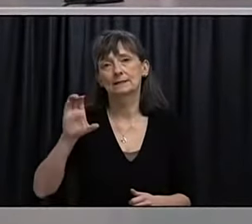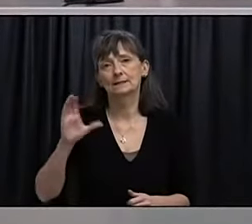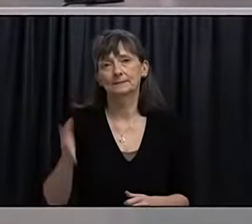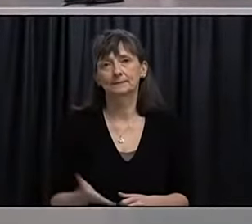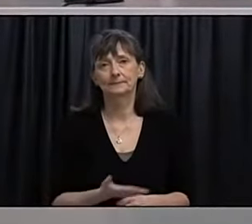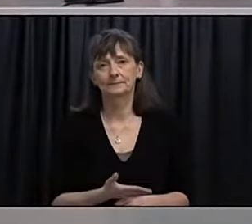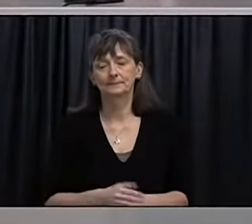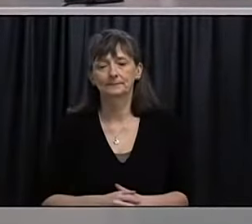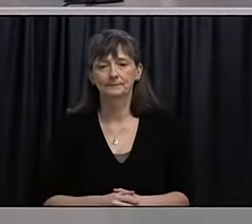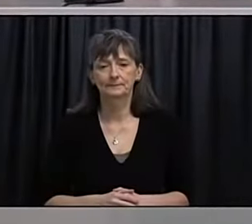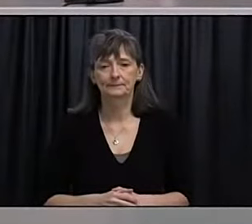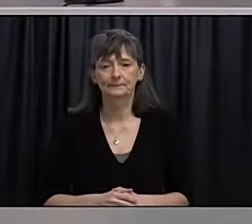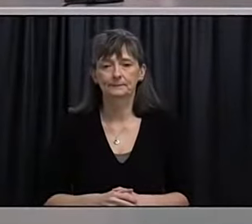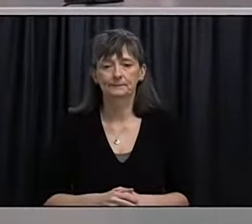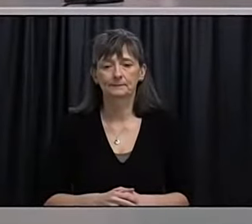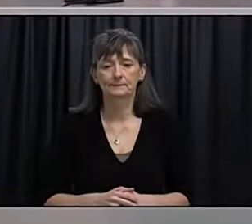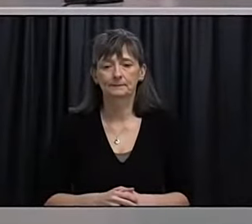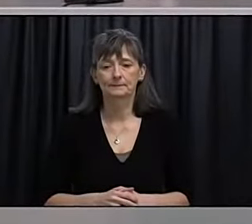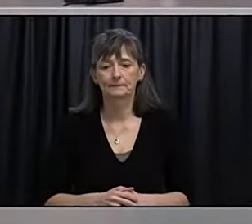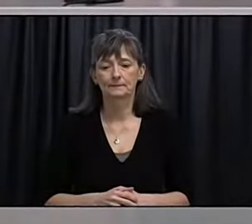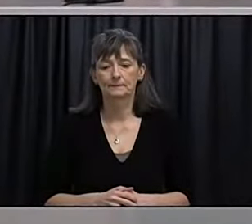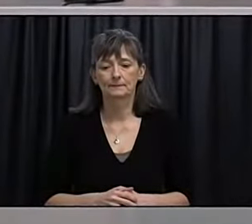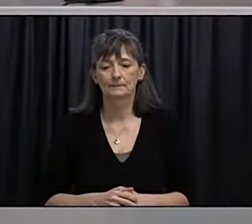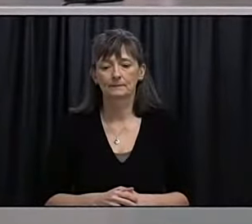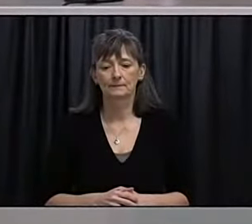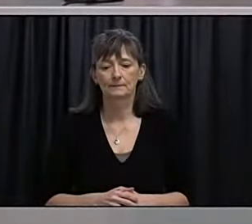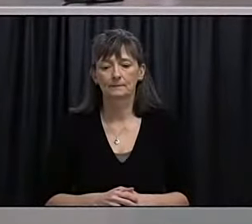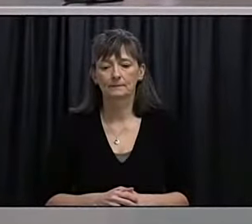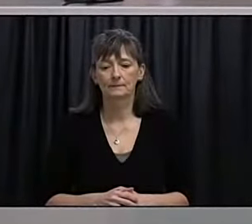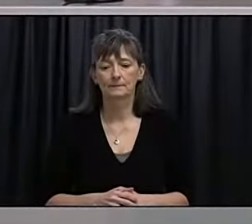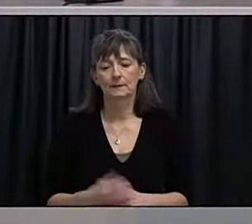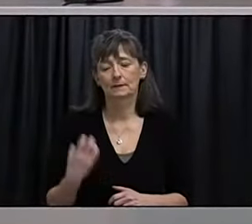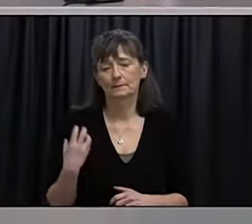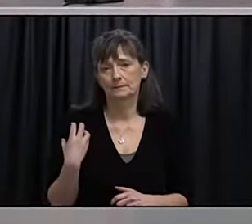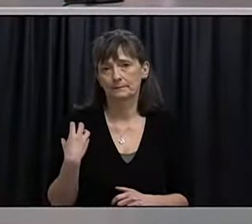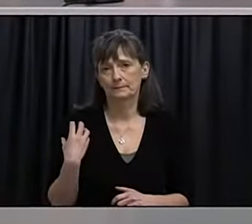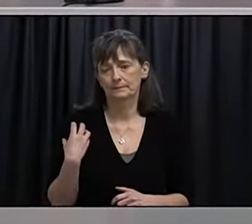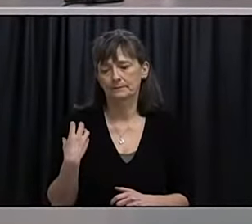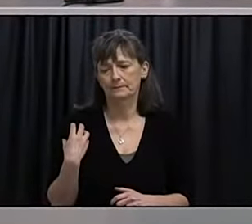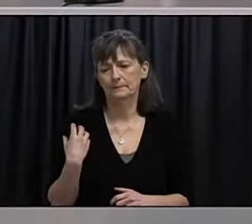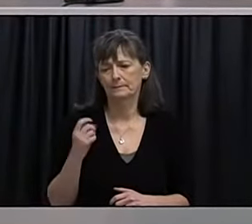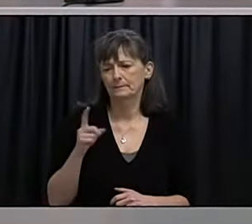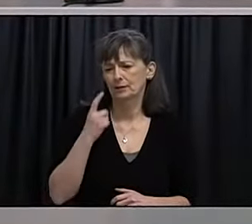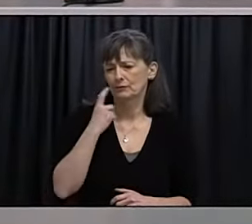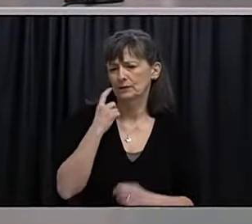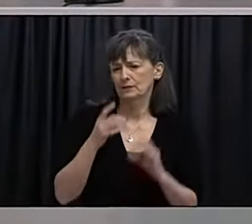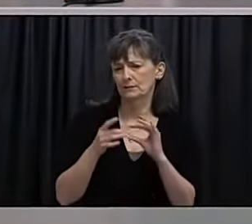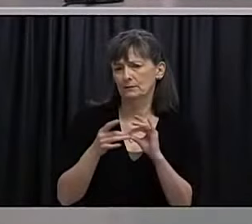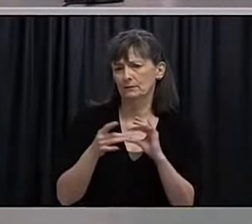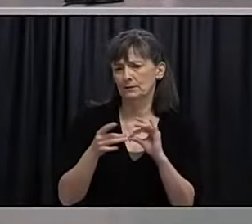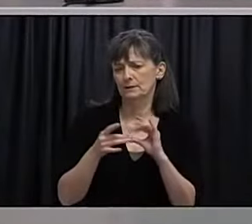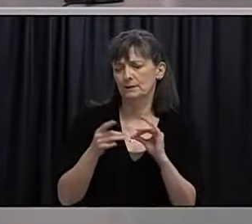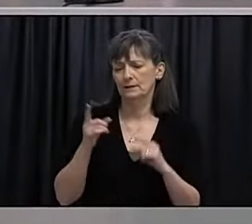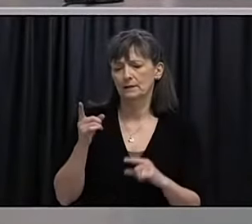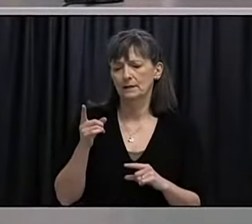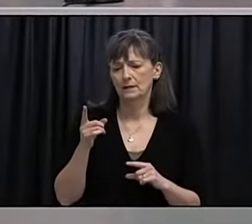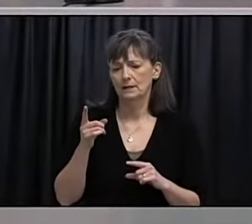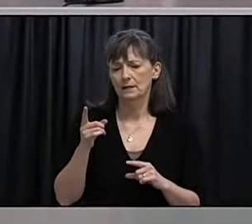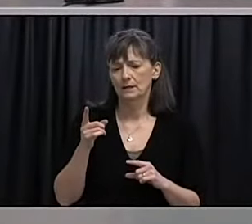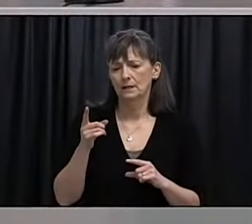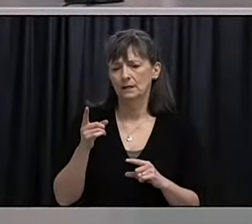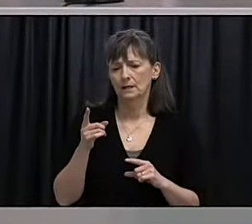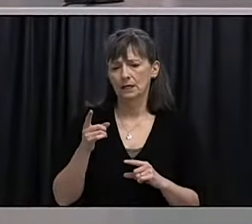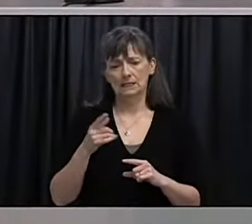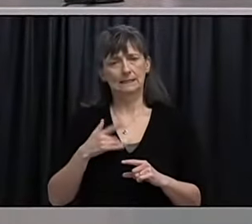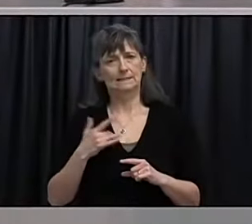with CBC. Please go ahead. Minister Hagee, I'm wondering if you could expand on that comment you just made that we're on